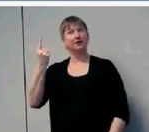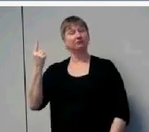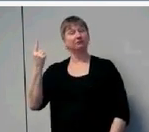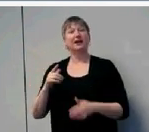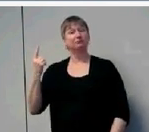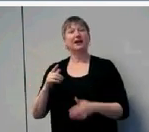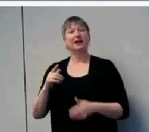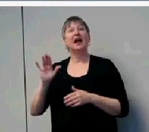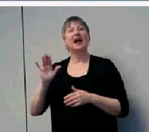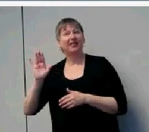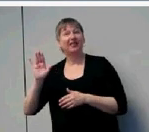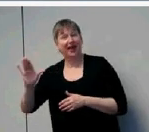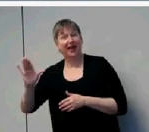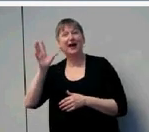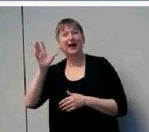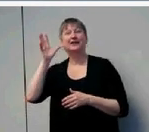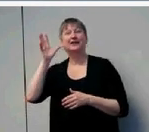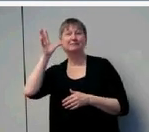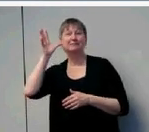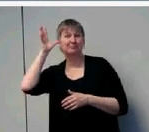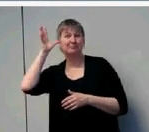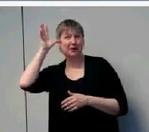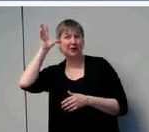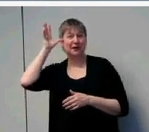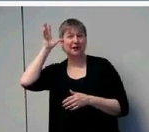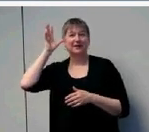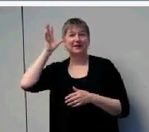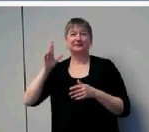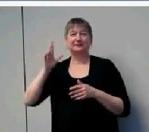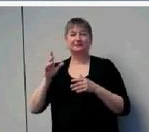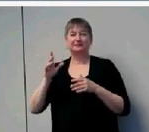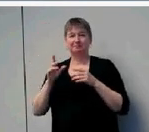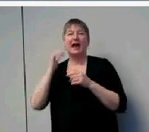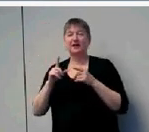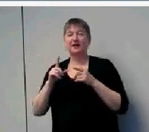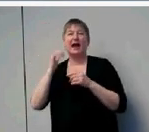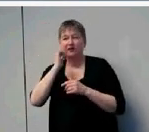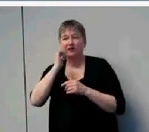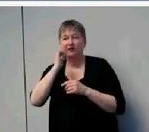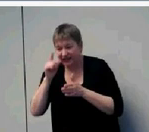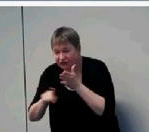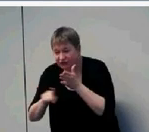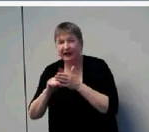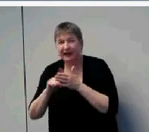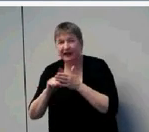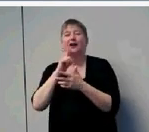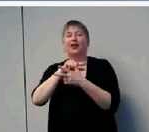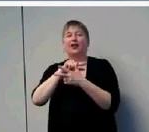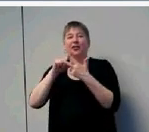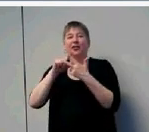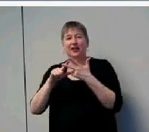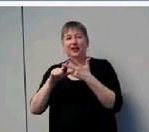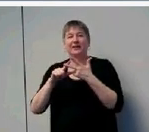parent was reporting that they did daily listening checks. They used three types of retention,